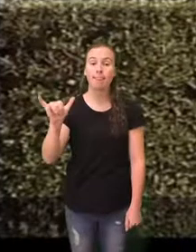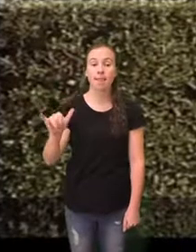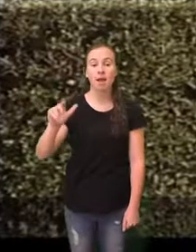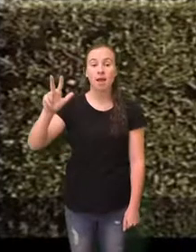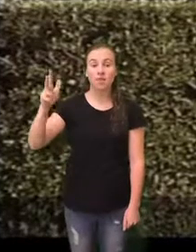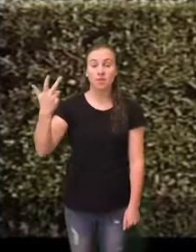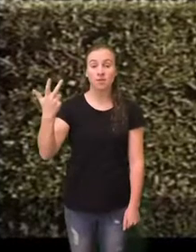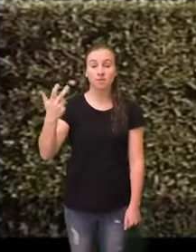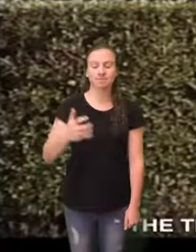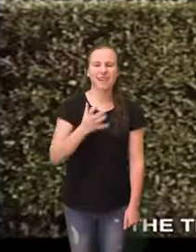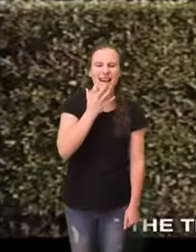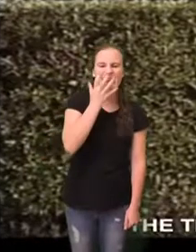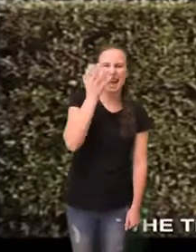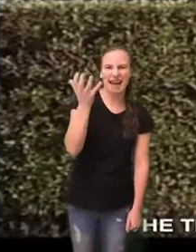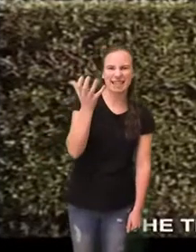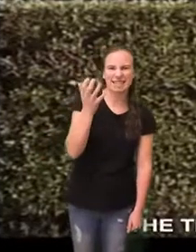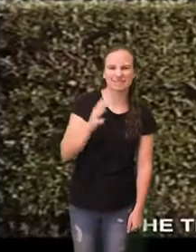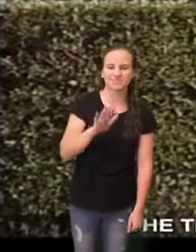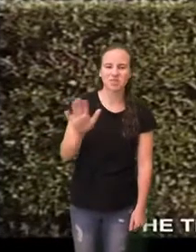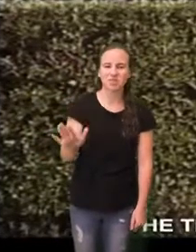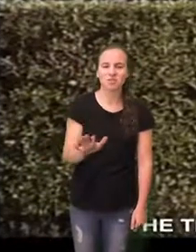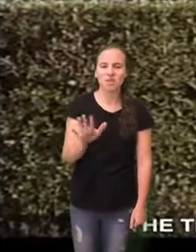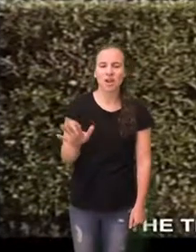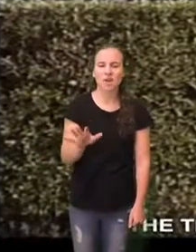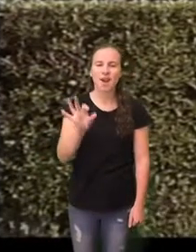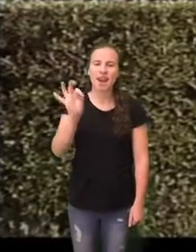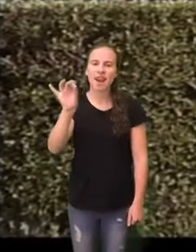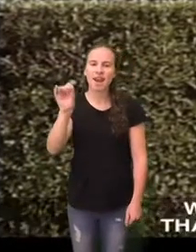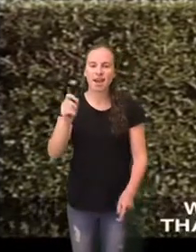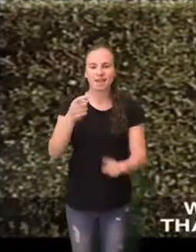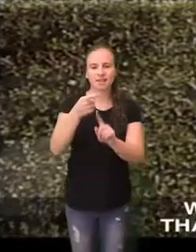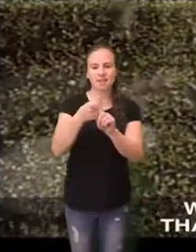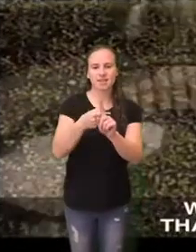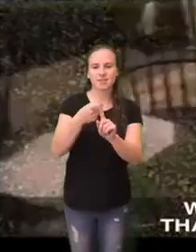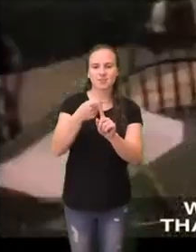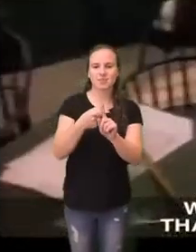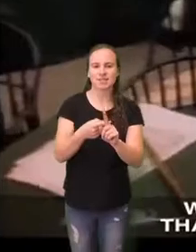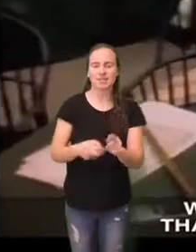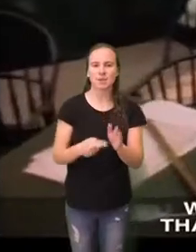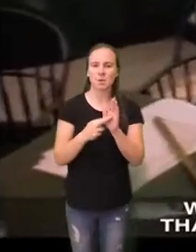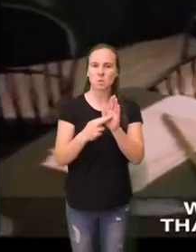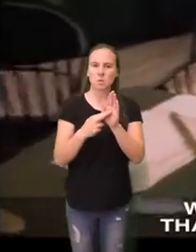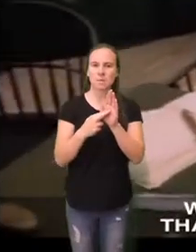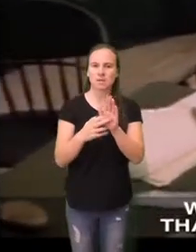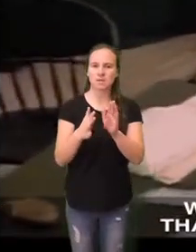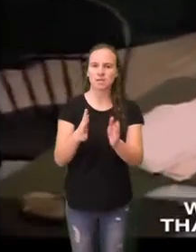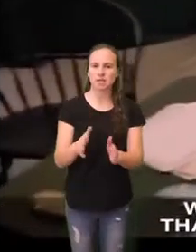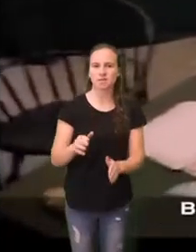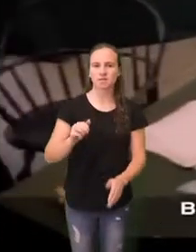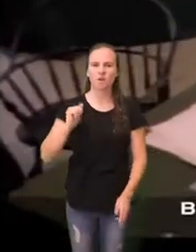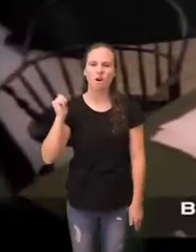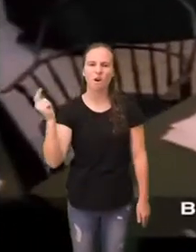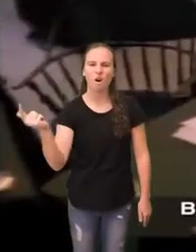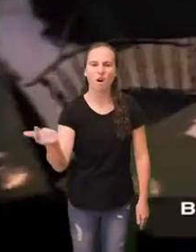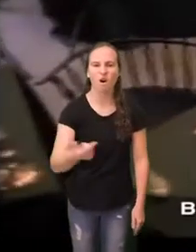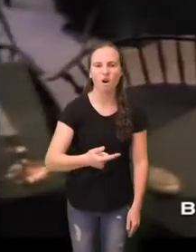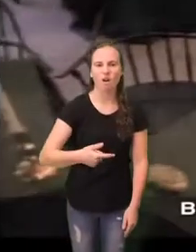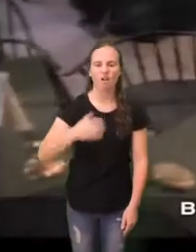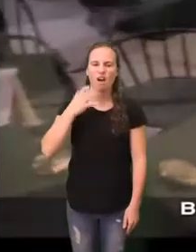On July 3rd, the thermometer tops 90 degrees with a drenching humidity that exhausts the delegates.